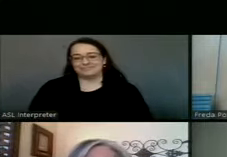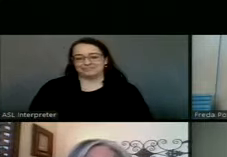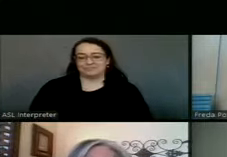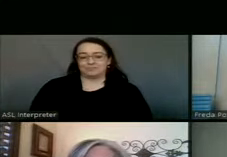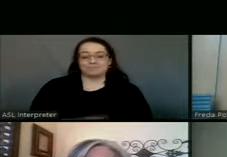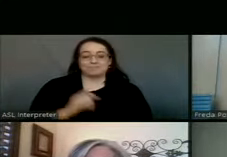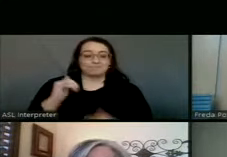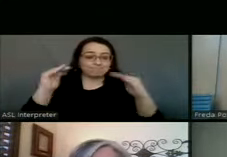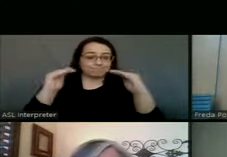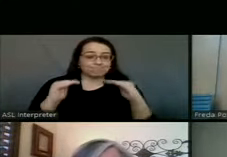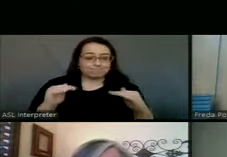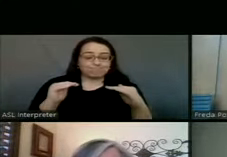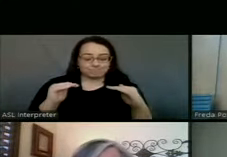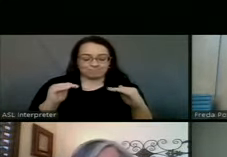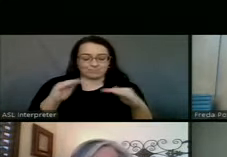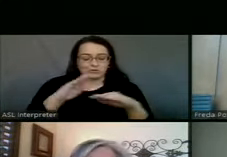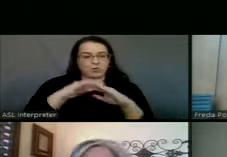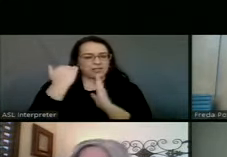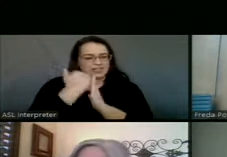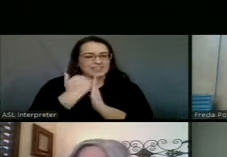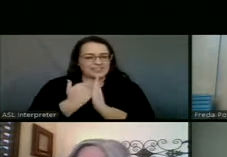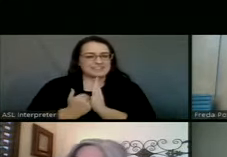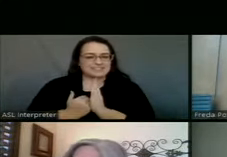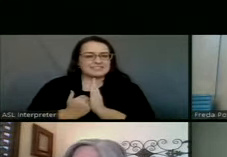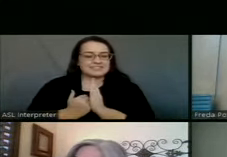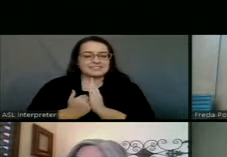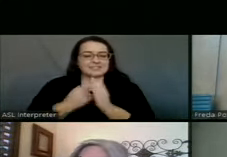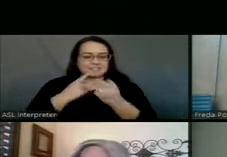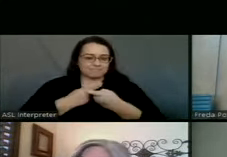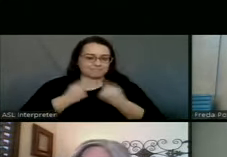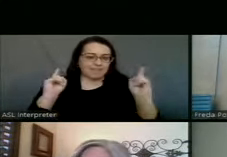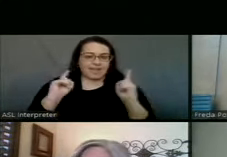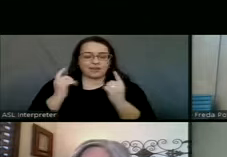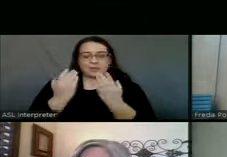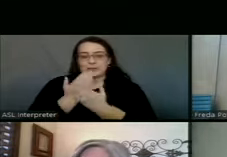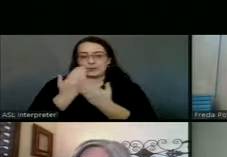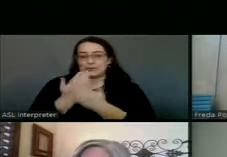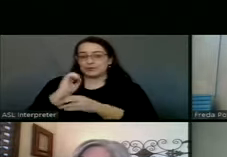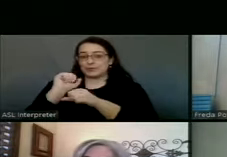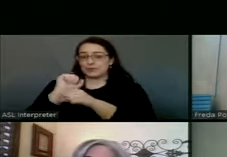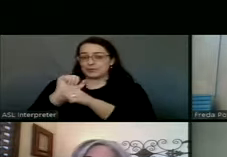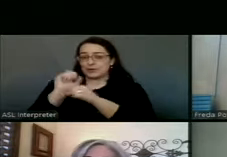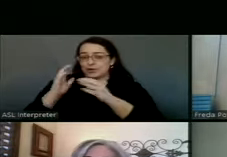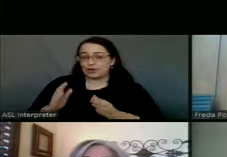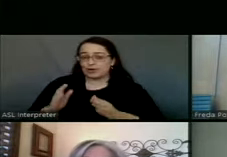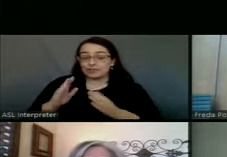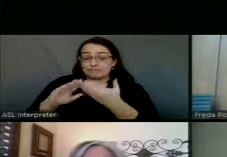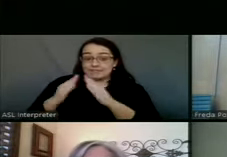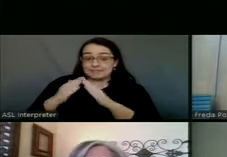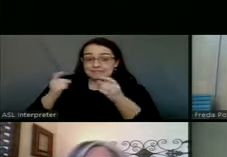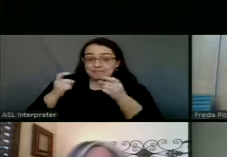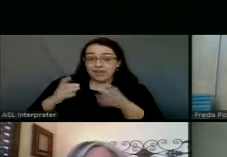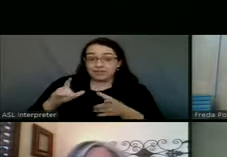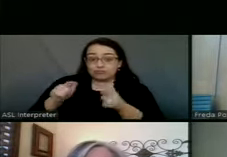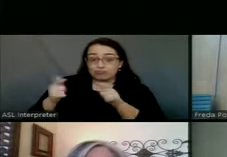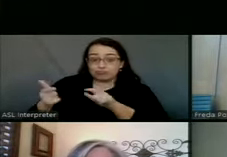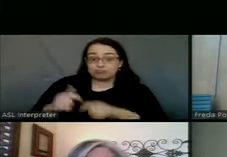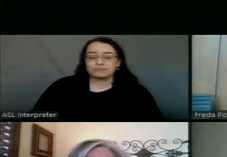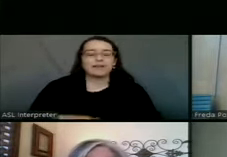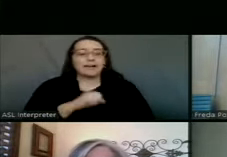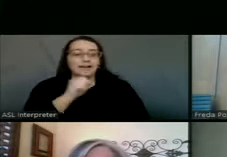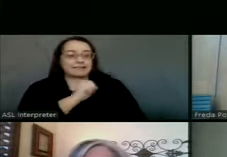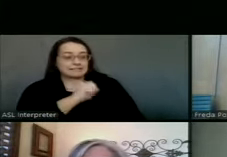Moving on to the next item on our agenda is an announcement about a new employee. Mr. City Manager? All right, Mayor.